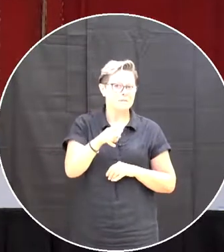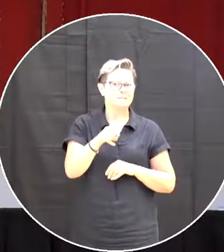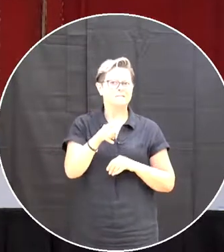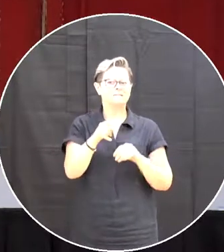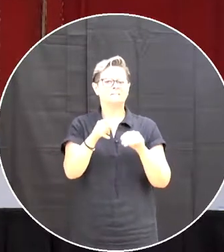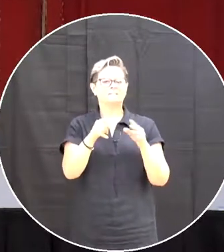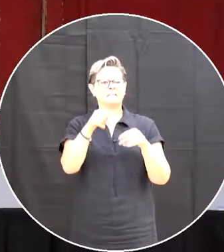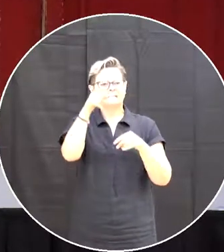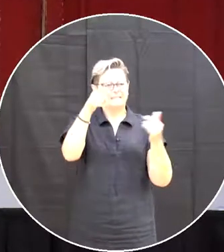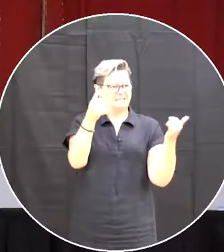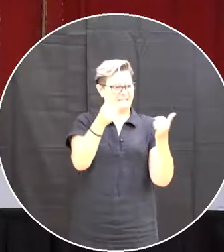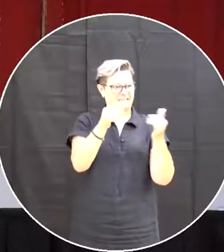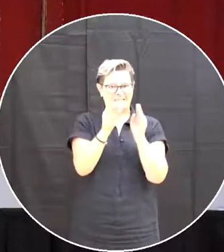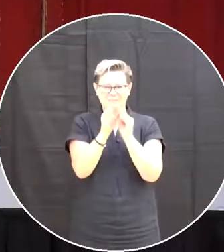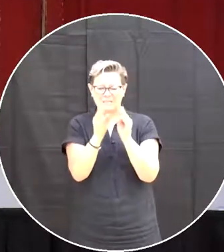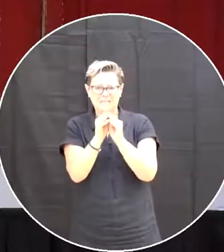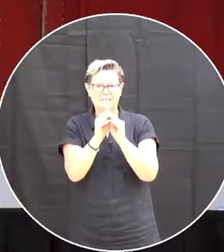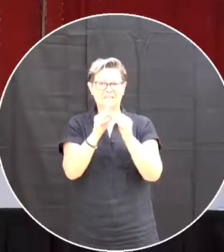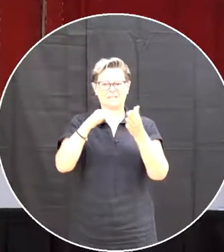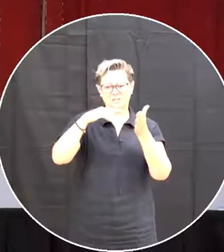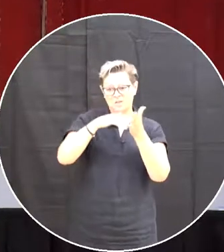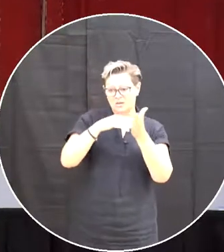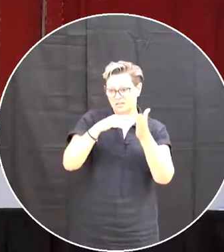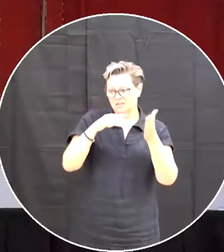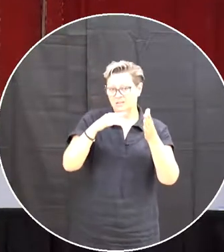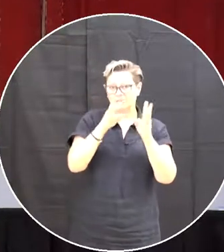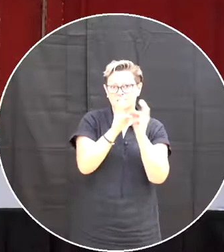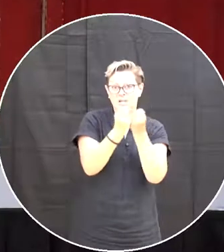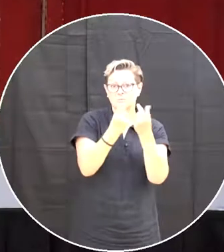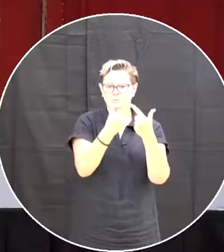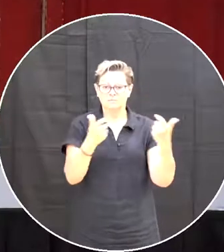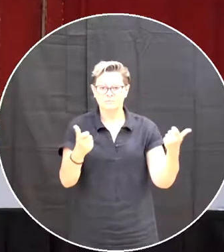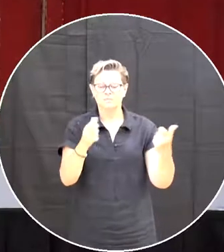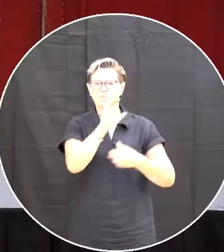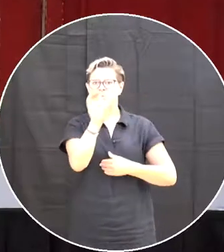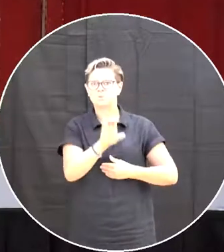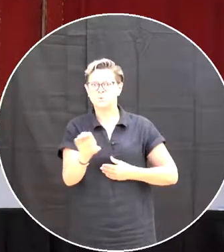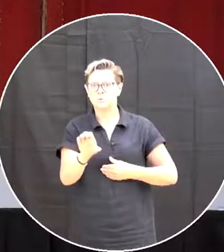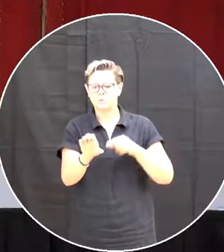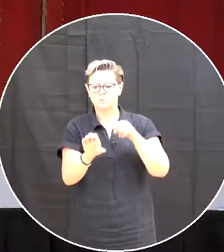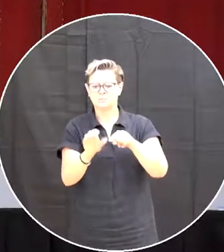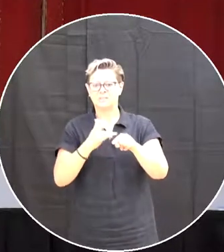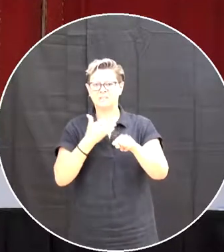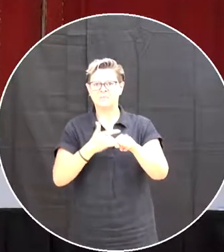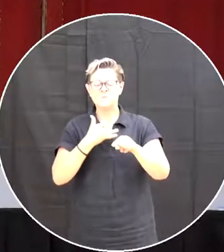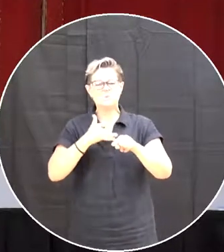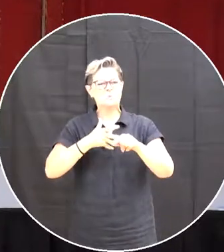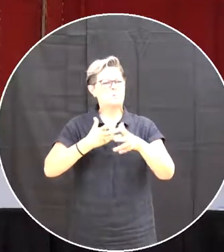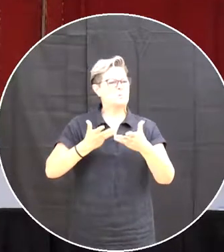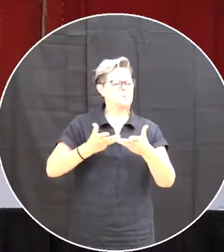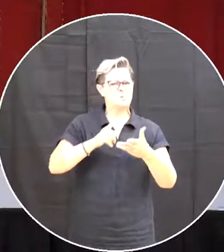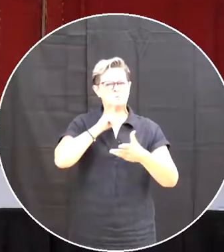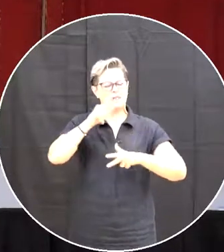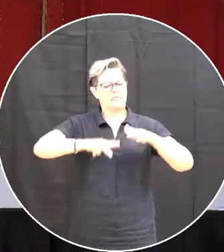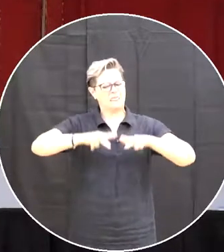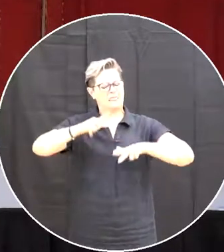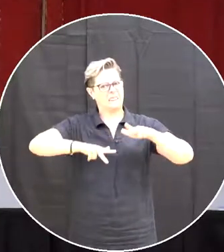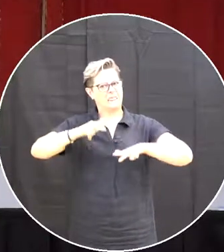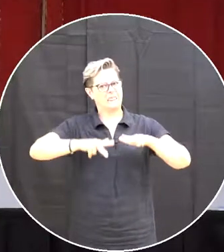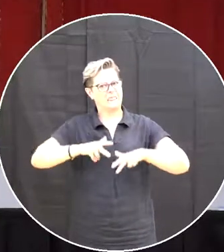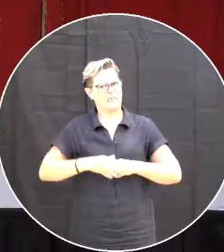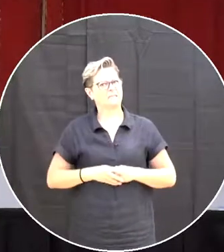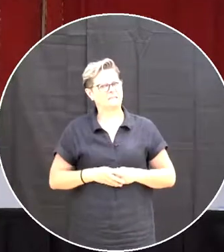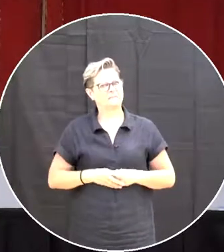business and our study session and uh by zoom uh i think it would be very uh very challenging so